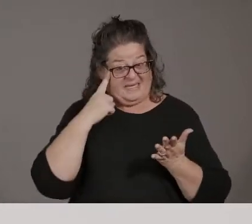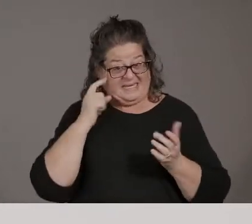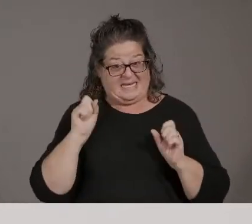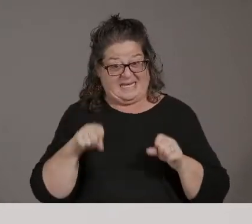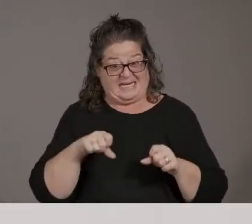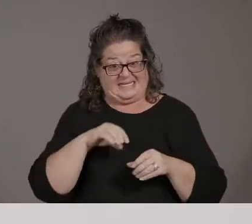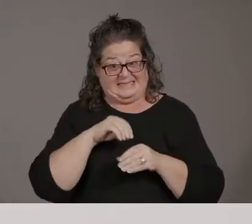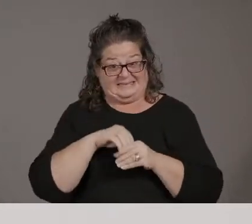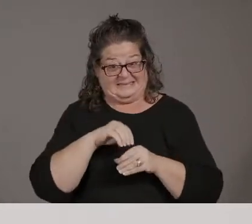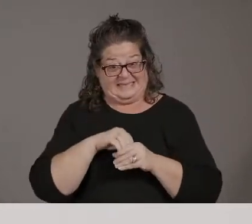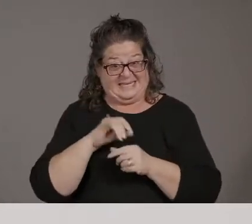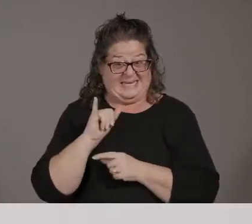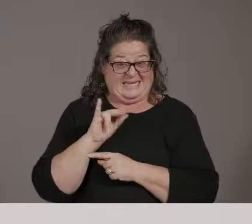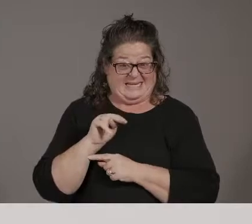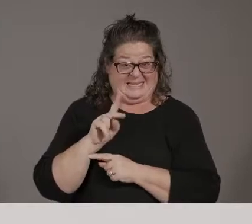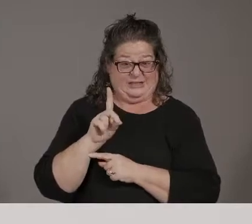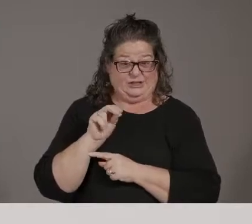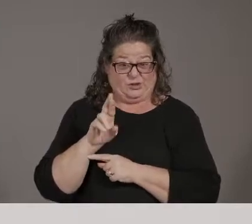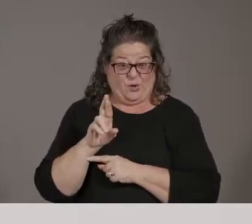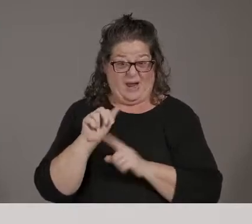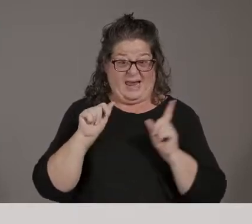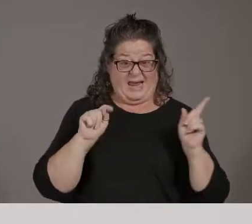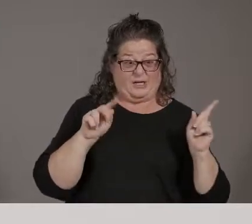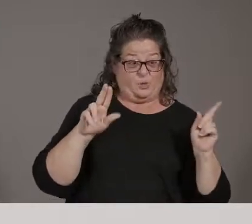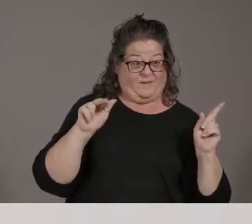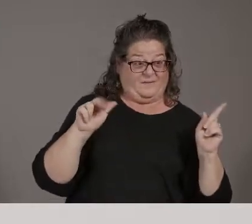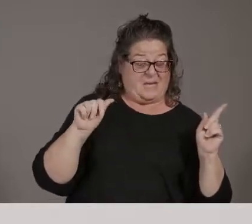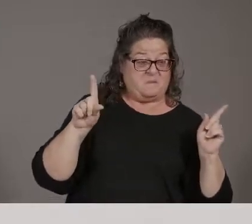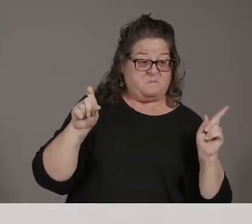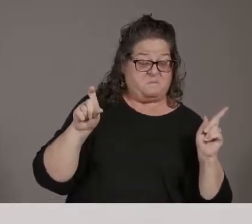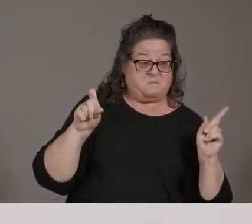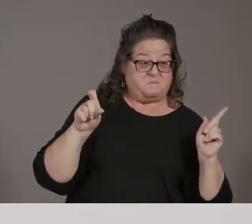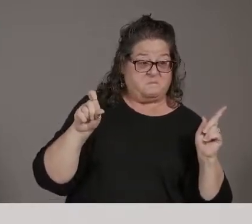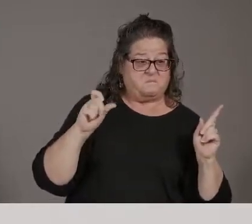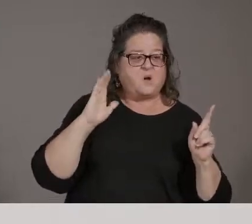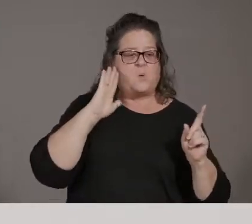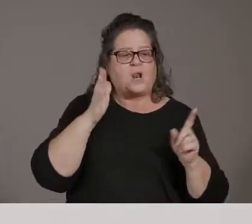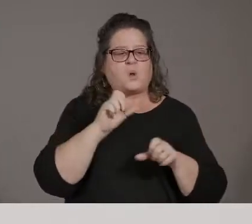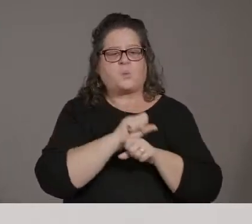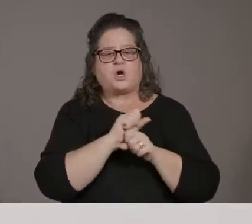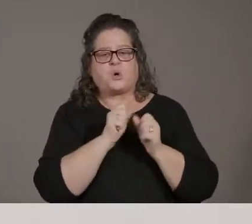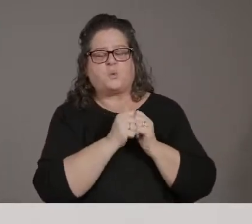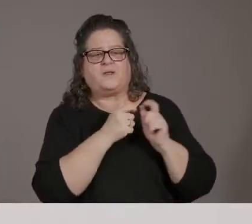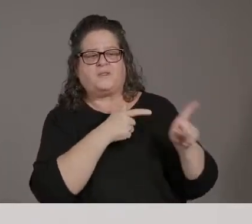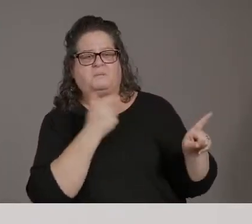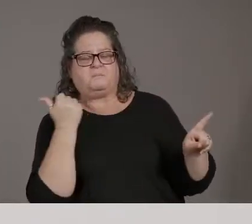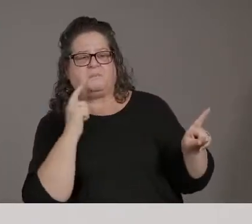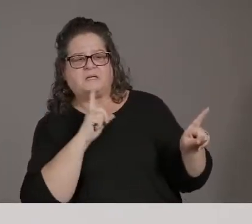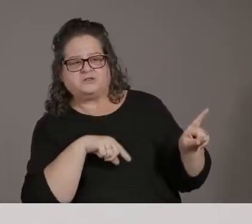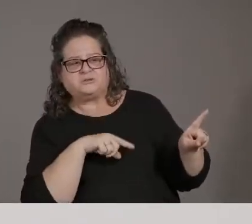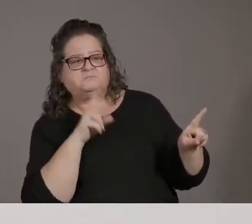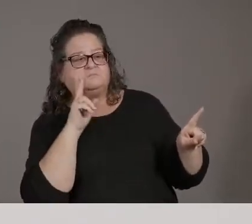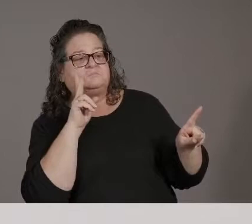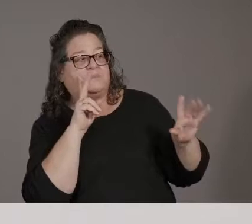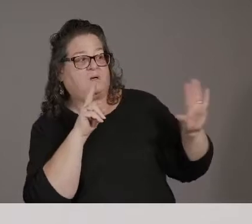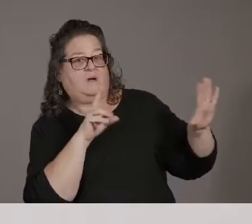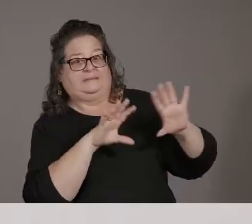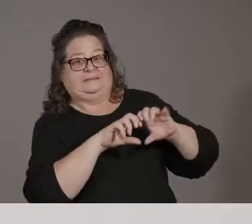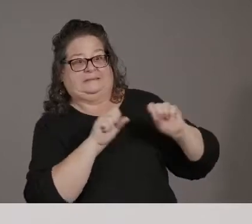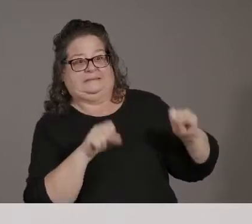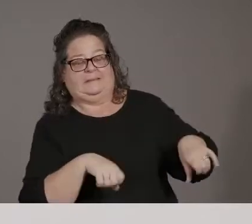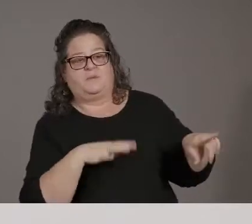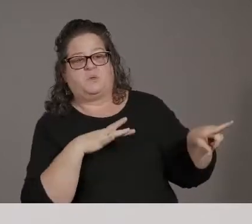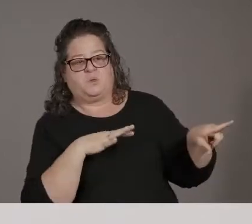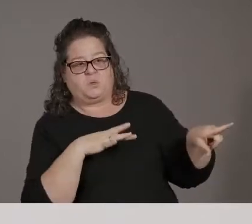work with them. They do have, they have this really cool system where not only are they doing drive through, but they're also doing a walk in clinic as